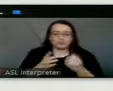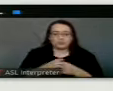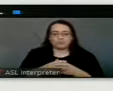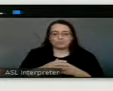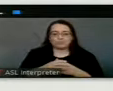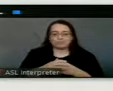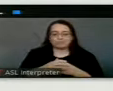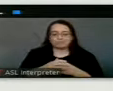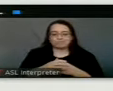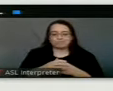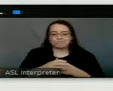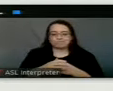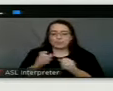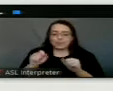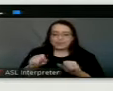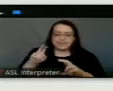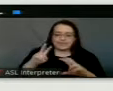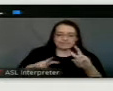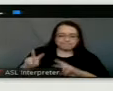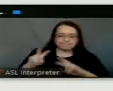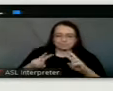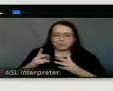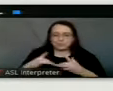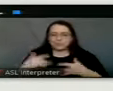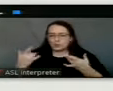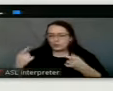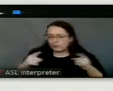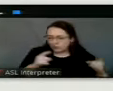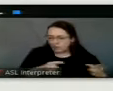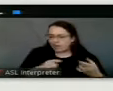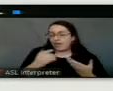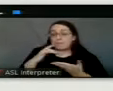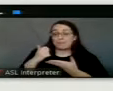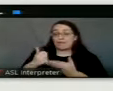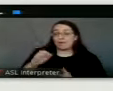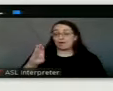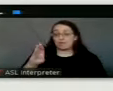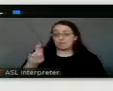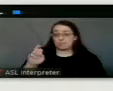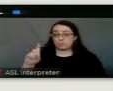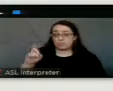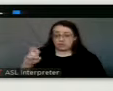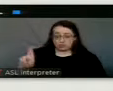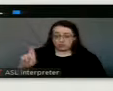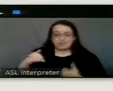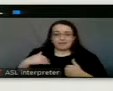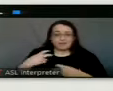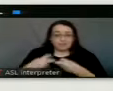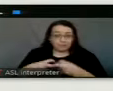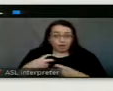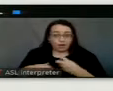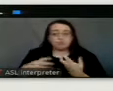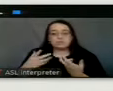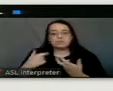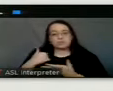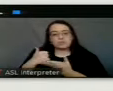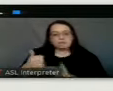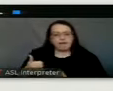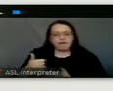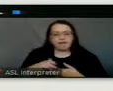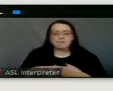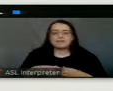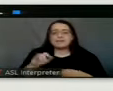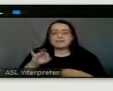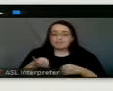being able to review and address and help any of the breeders that might be having issues. Um, and then finally, if you